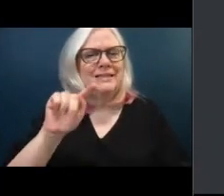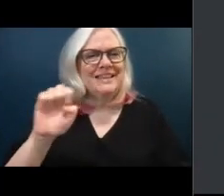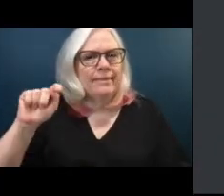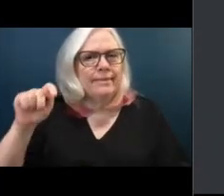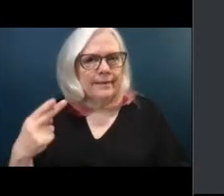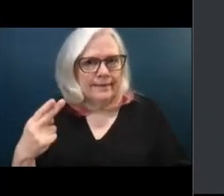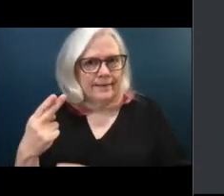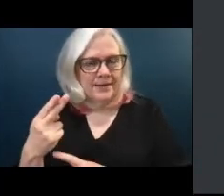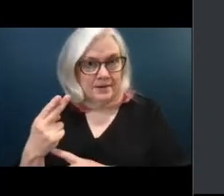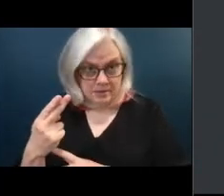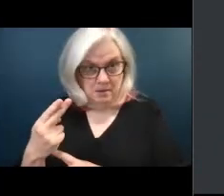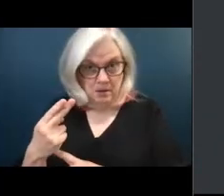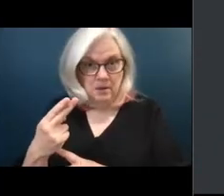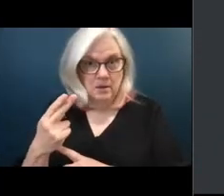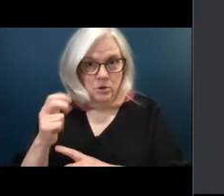pass them around.